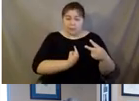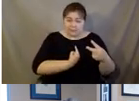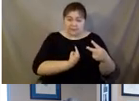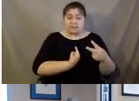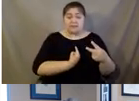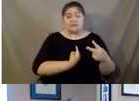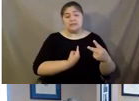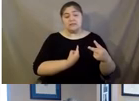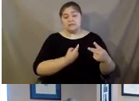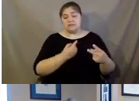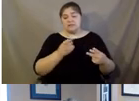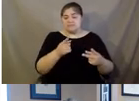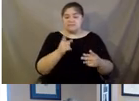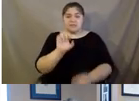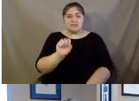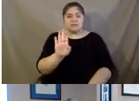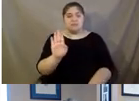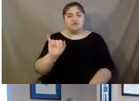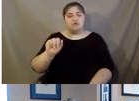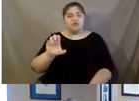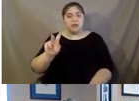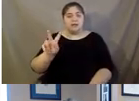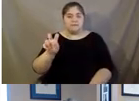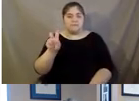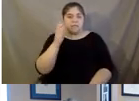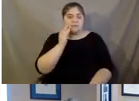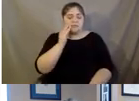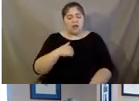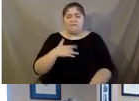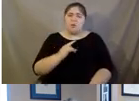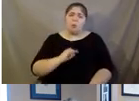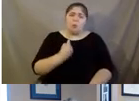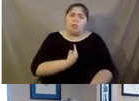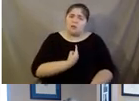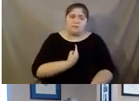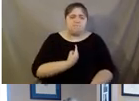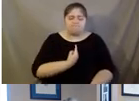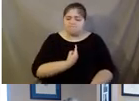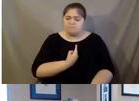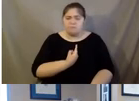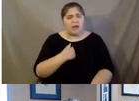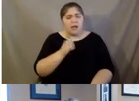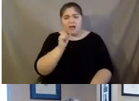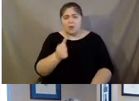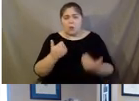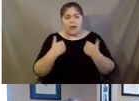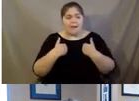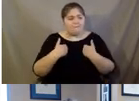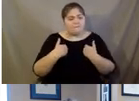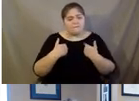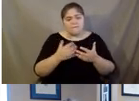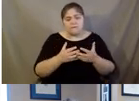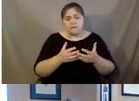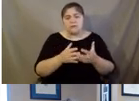subjective experience of I feel lonely. I don't have the quantity or quality of